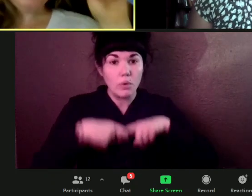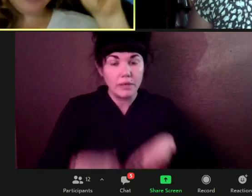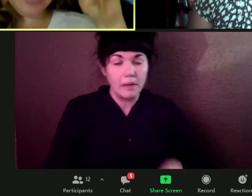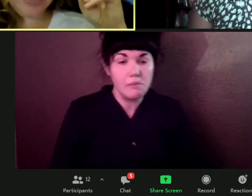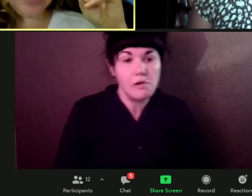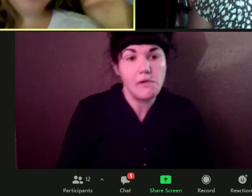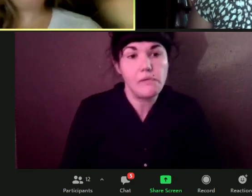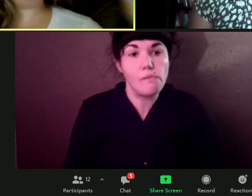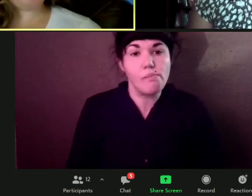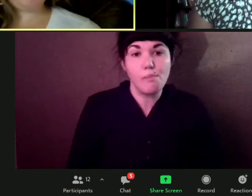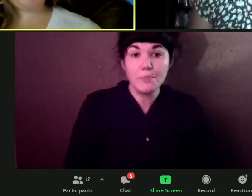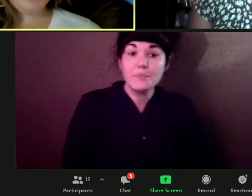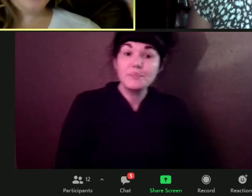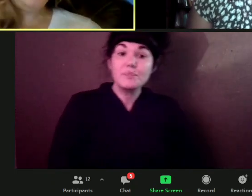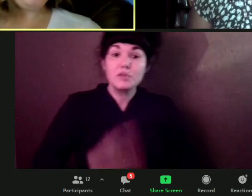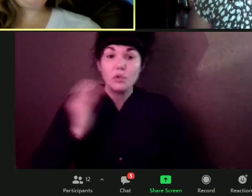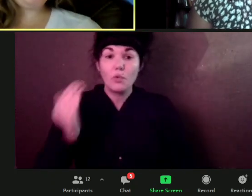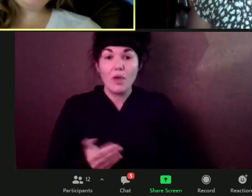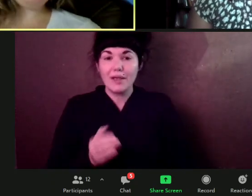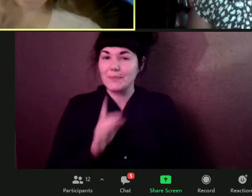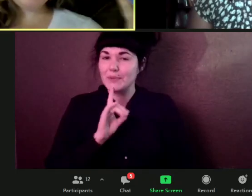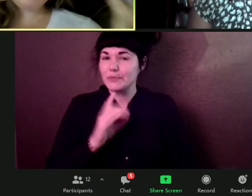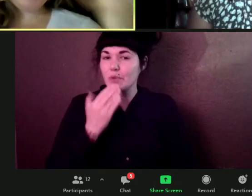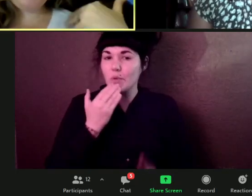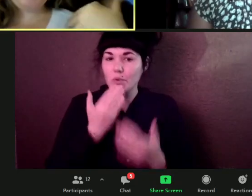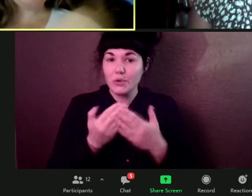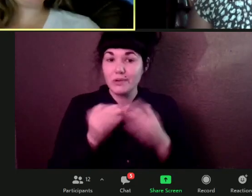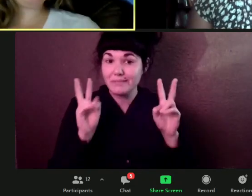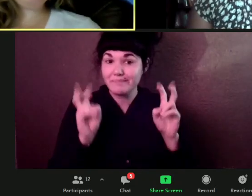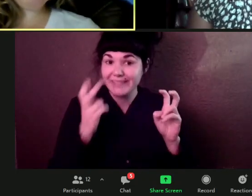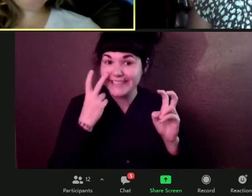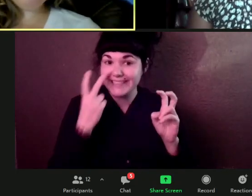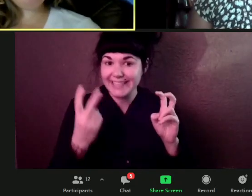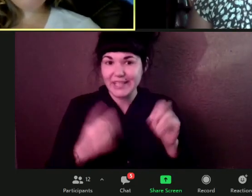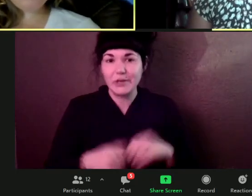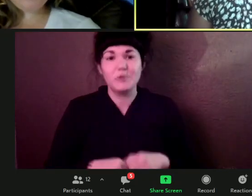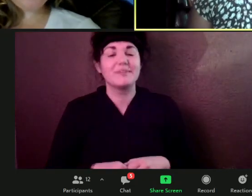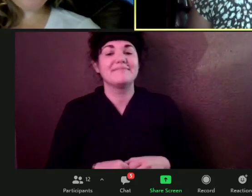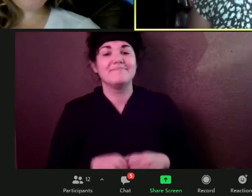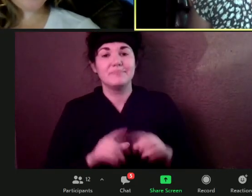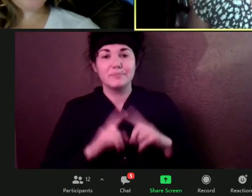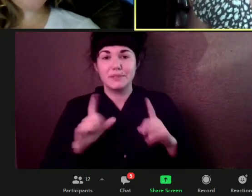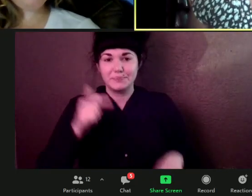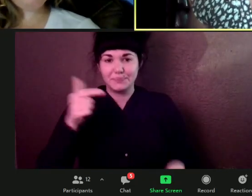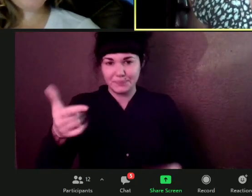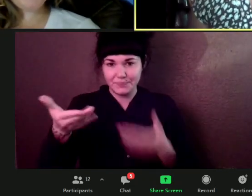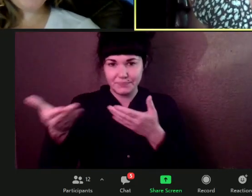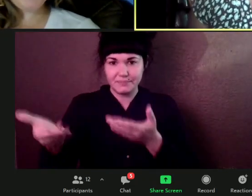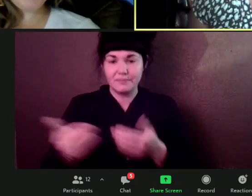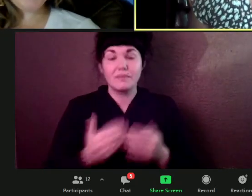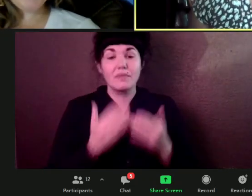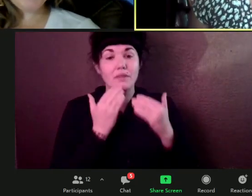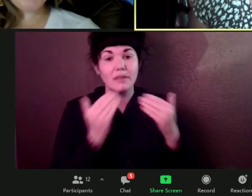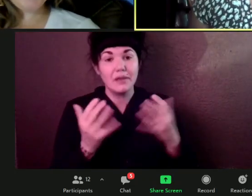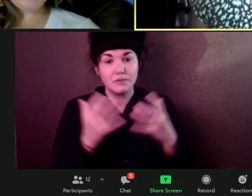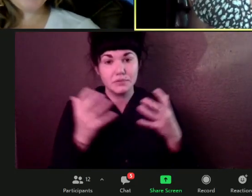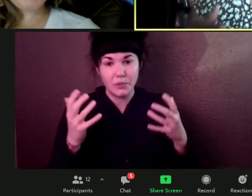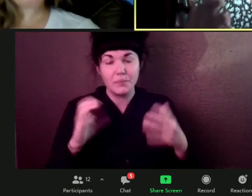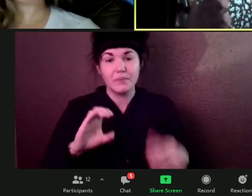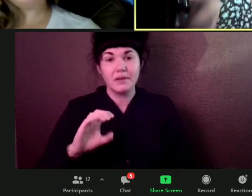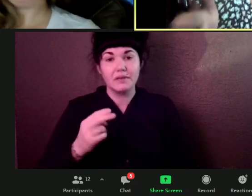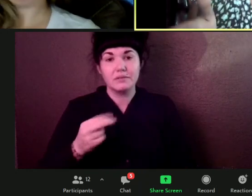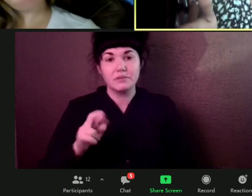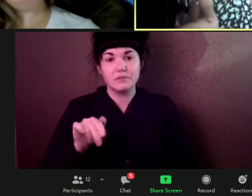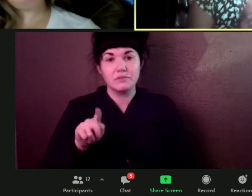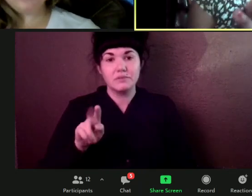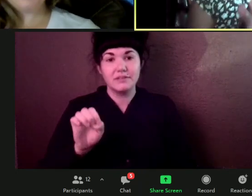to see you virtually. Um, but take it away. Thank you so much, Christine. It's always good to see you